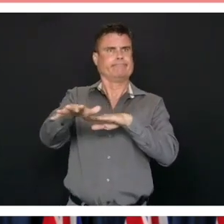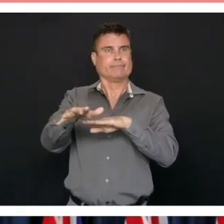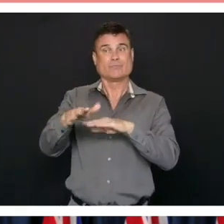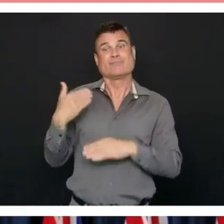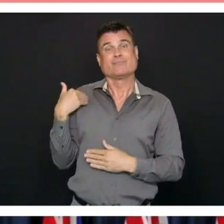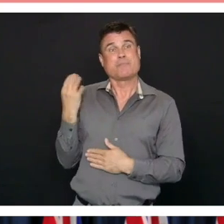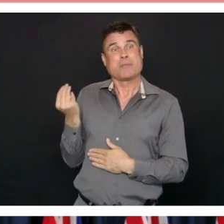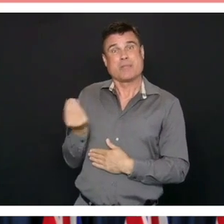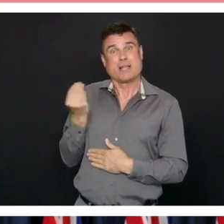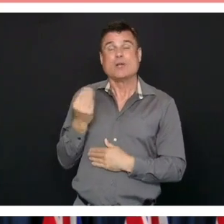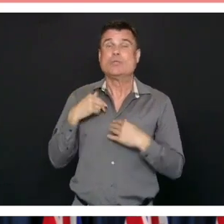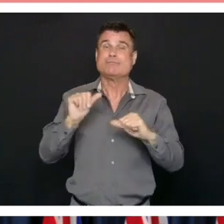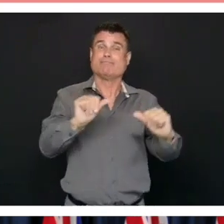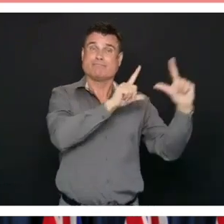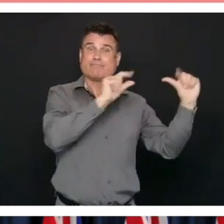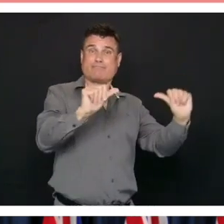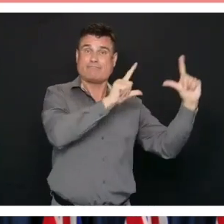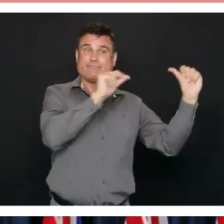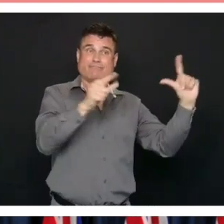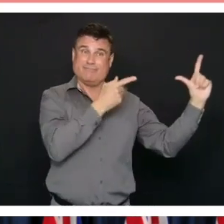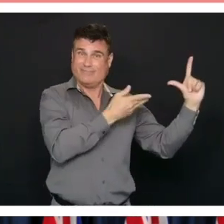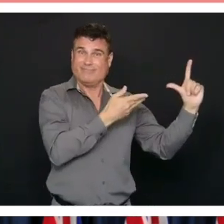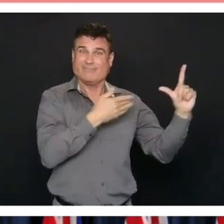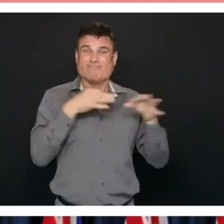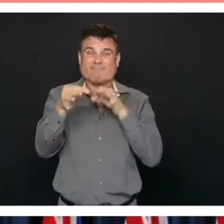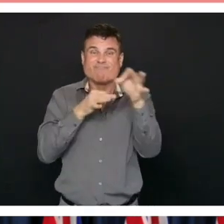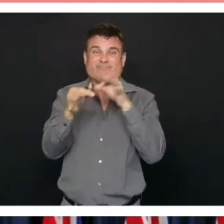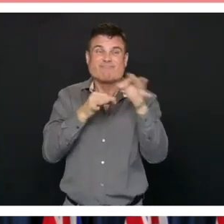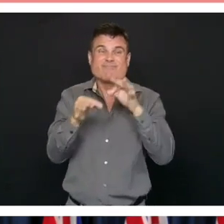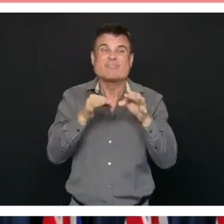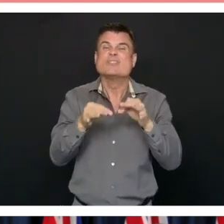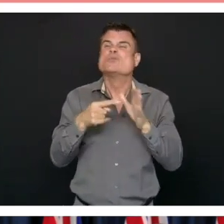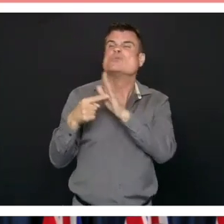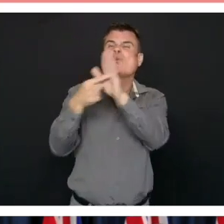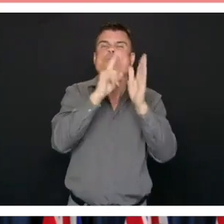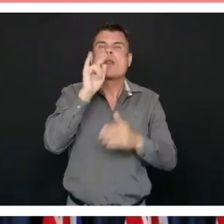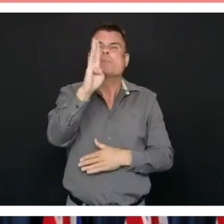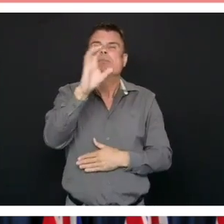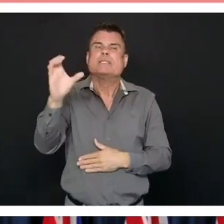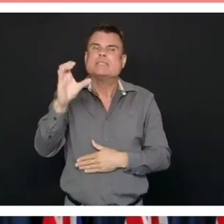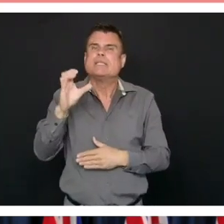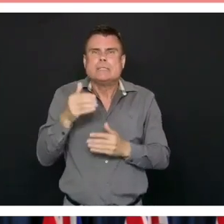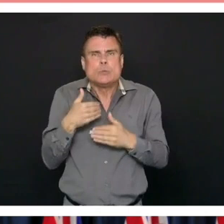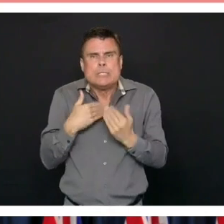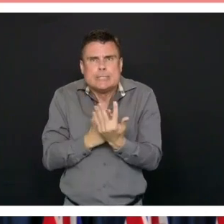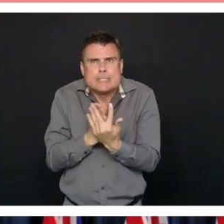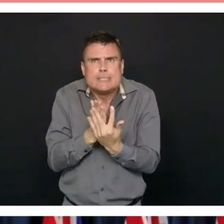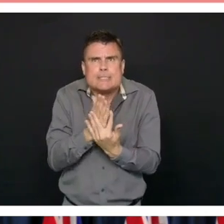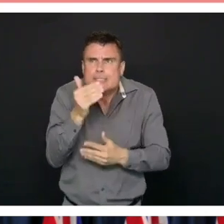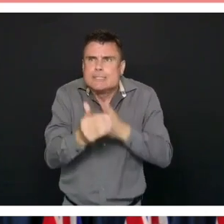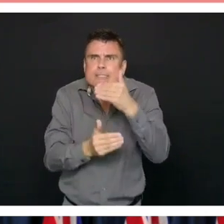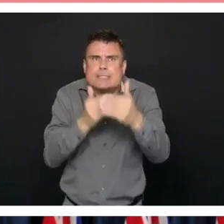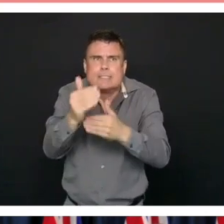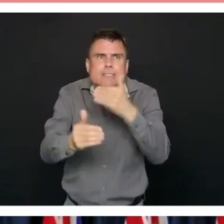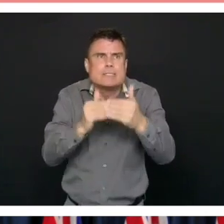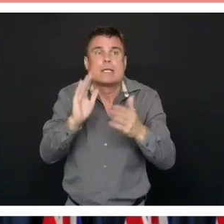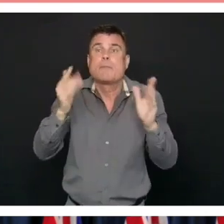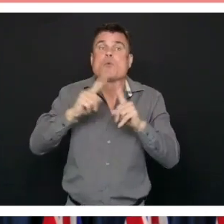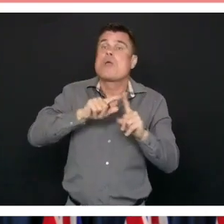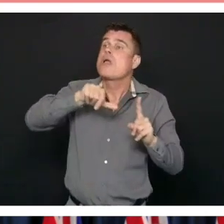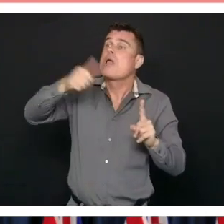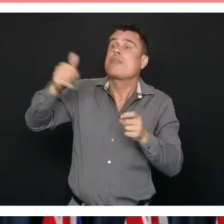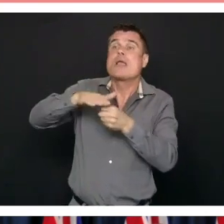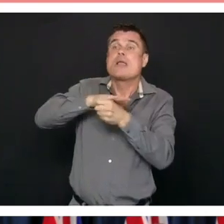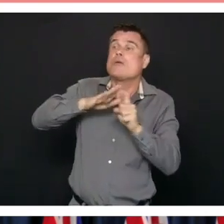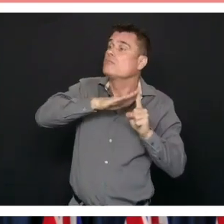the relative success we've had, especially compared to other people and dealing with people who had required the care of critical